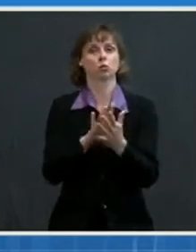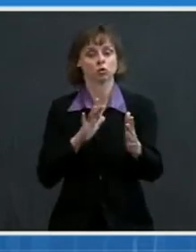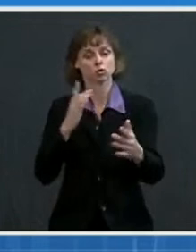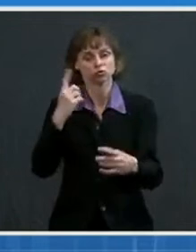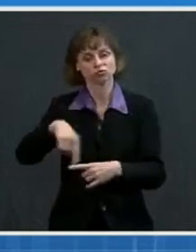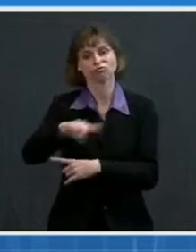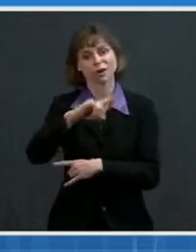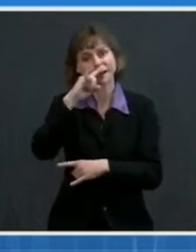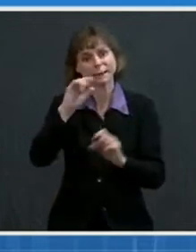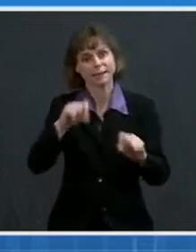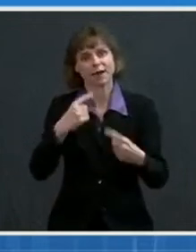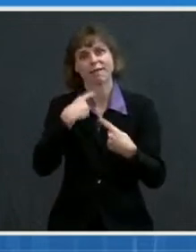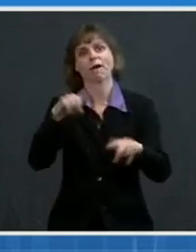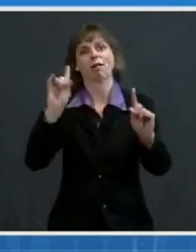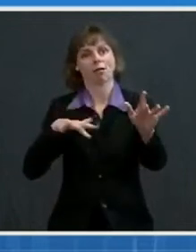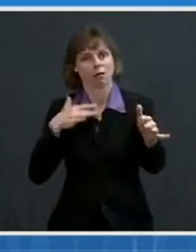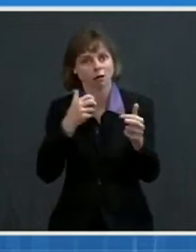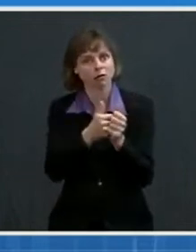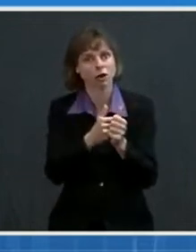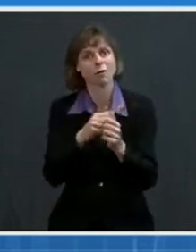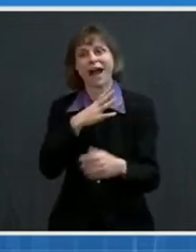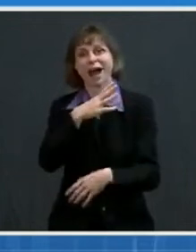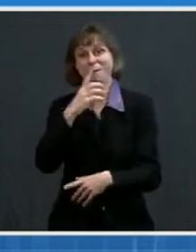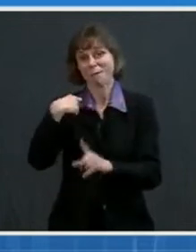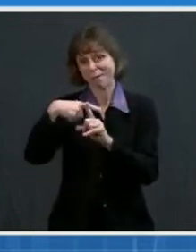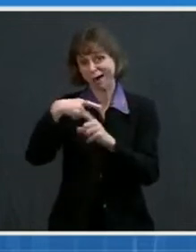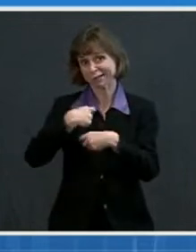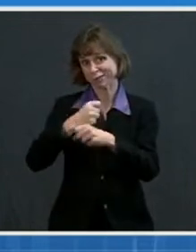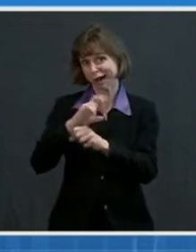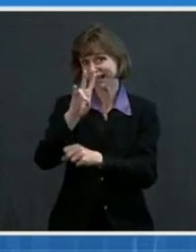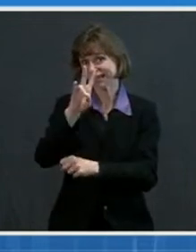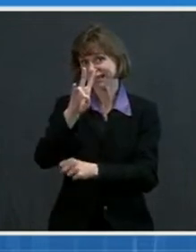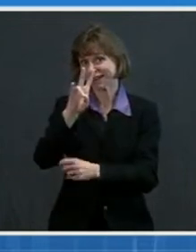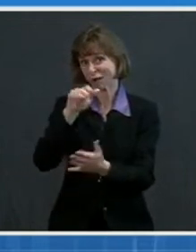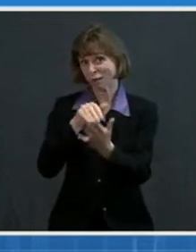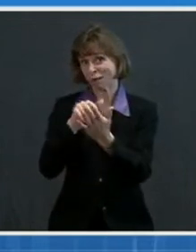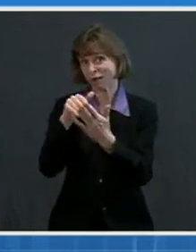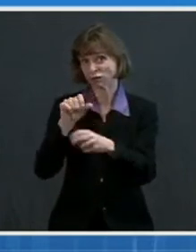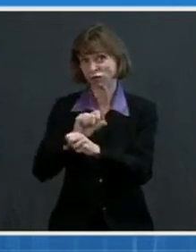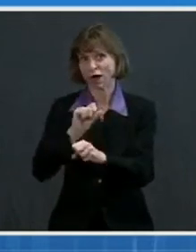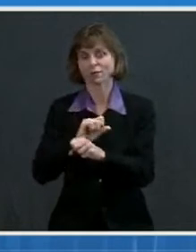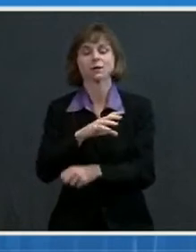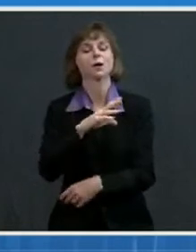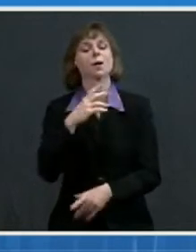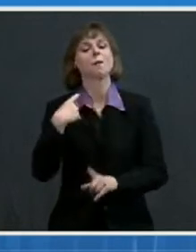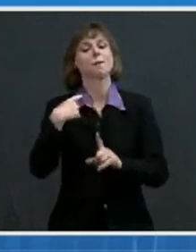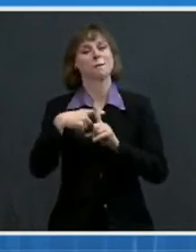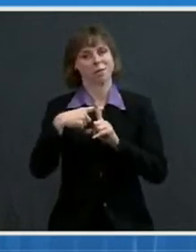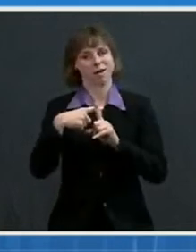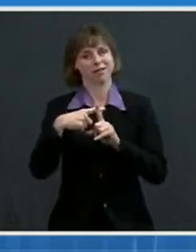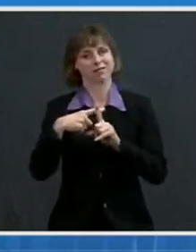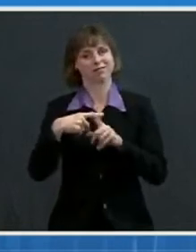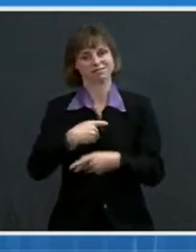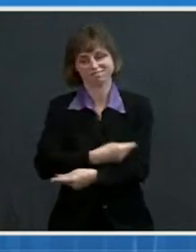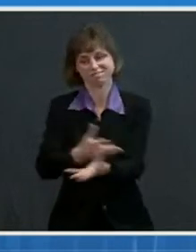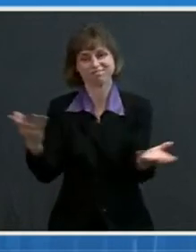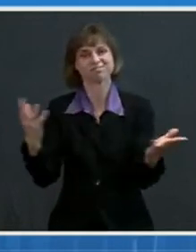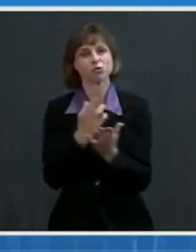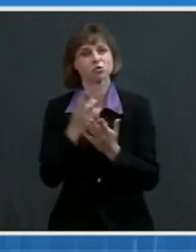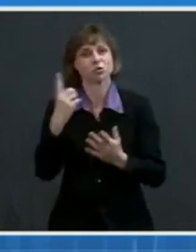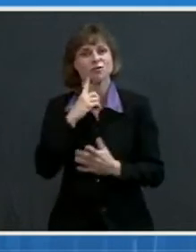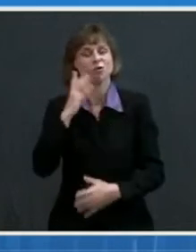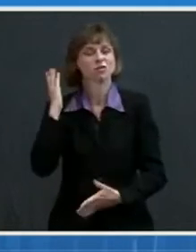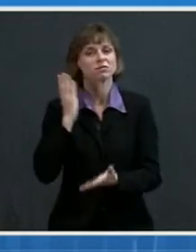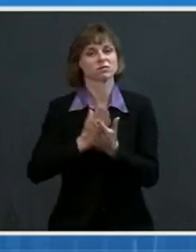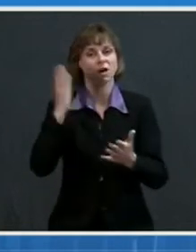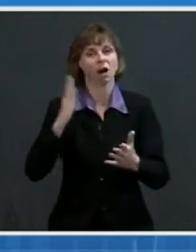million jobs. And importantly, it gives America the resources we need to defeat the pandemic. It demonstrates that